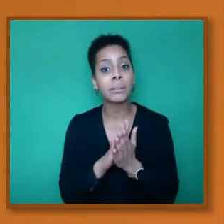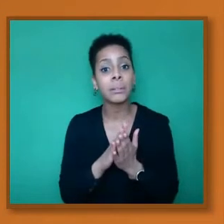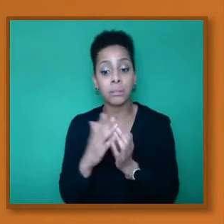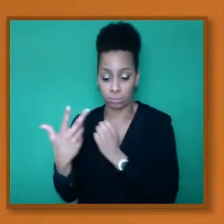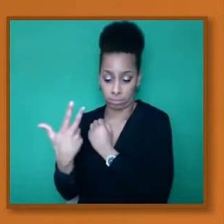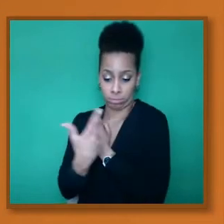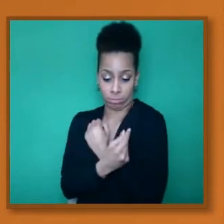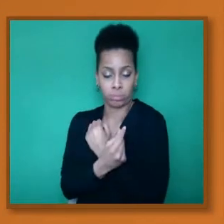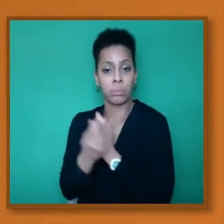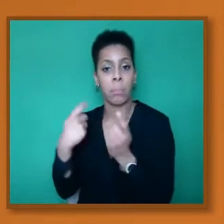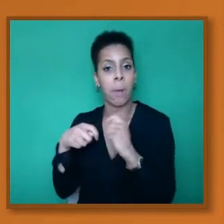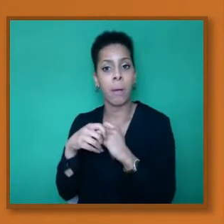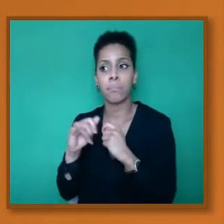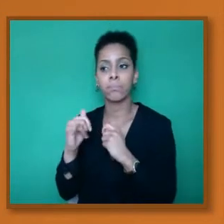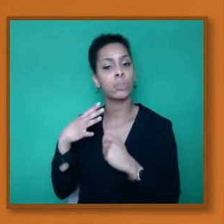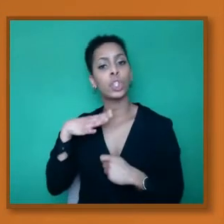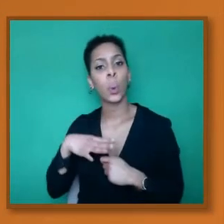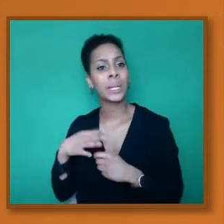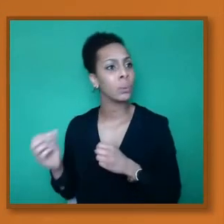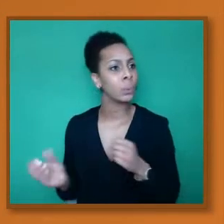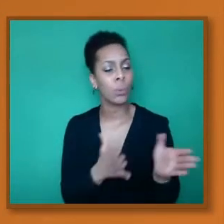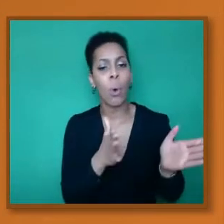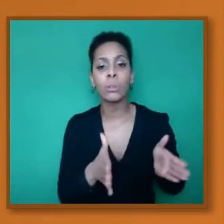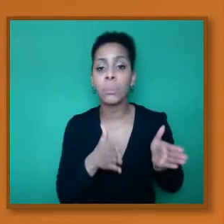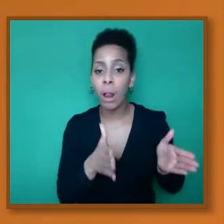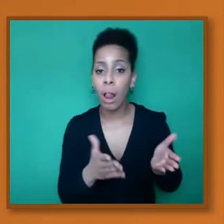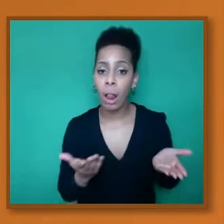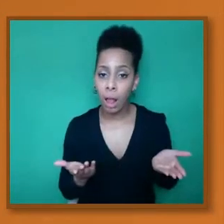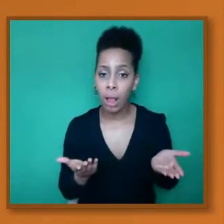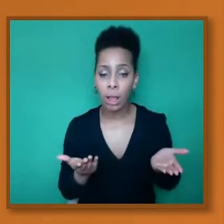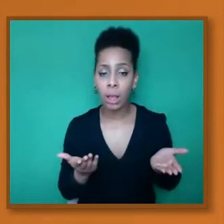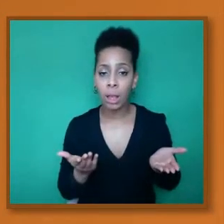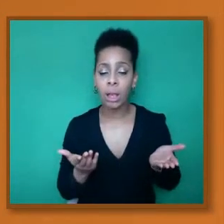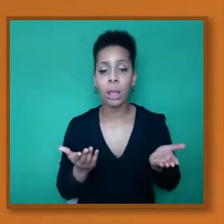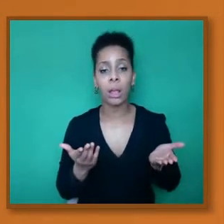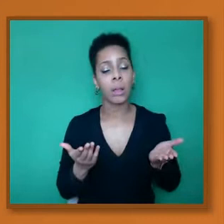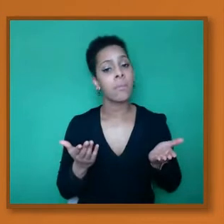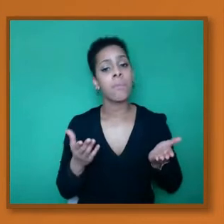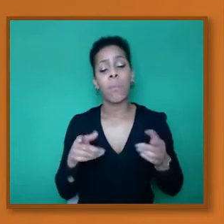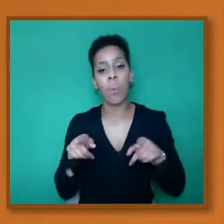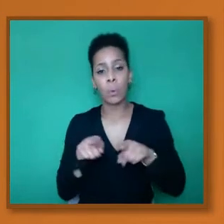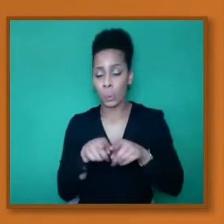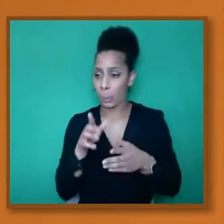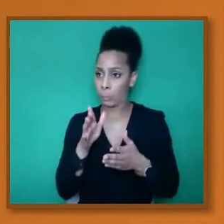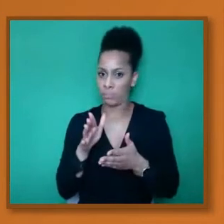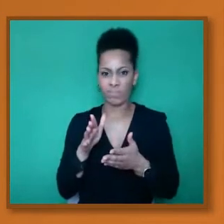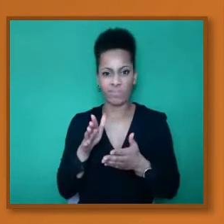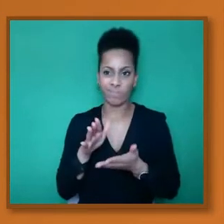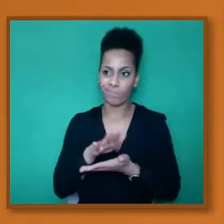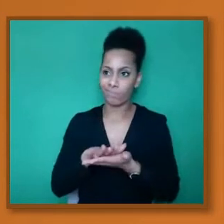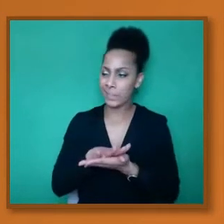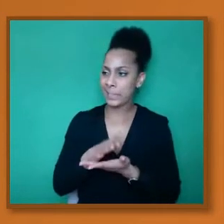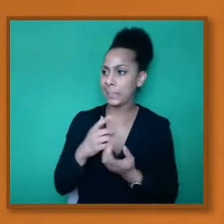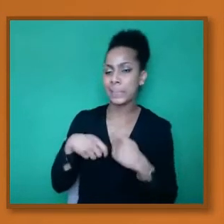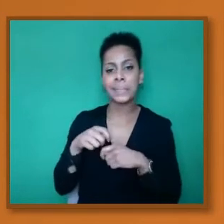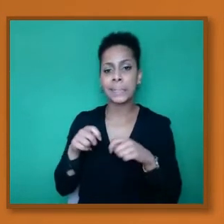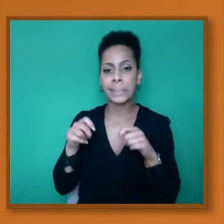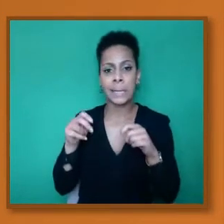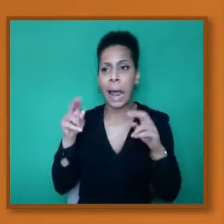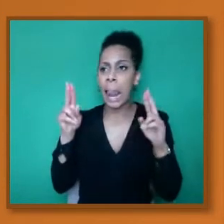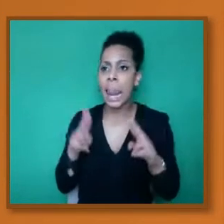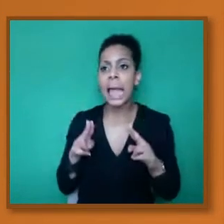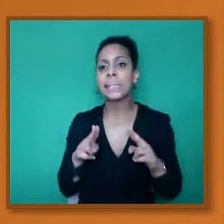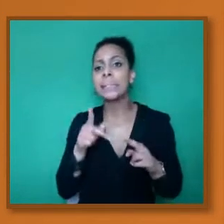And it also reduces the level of restrictions, i.e. the lockdown and the